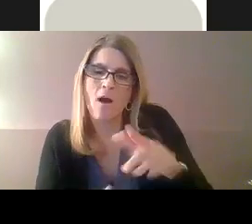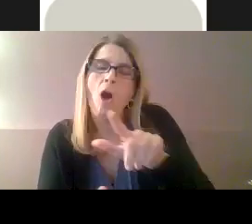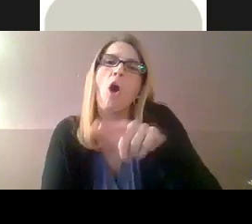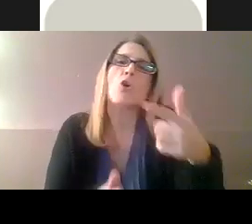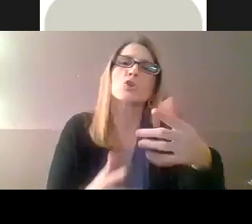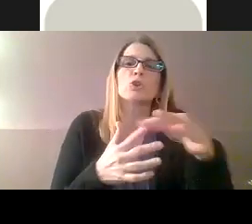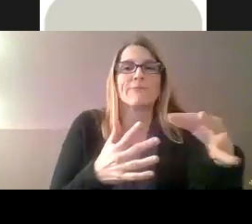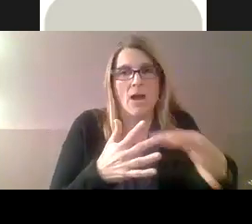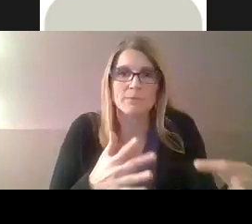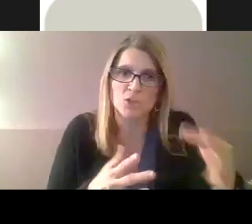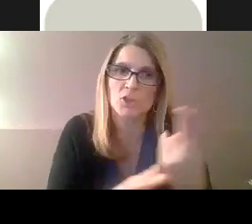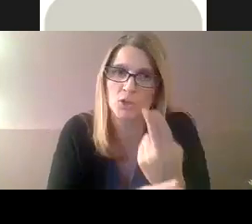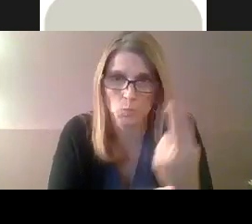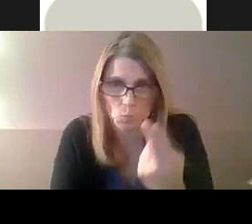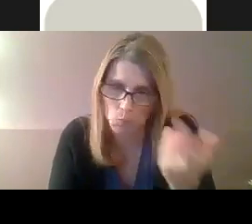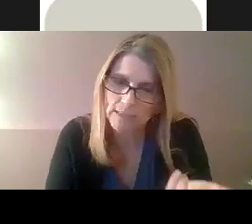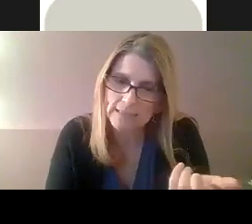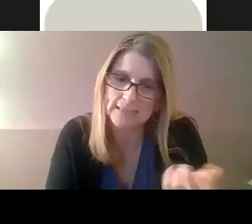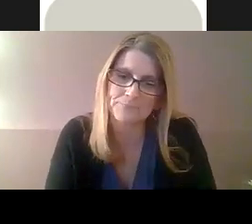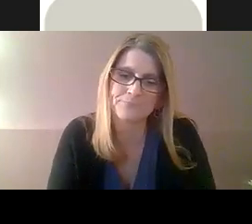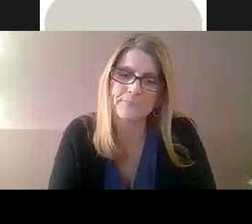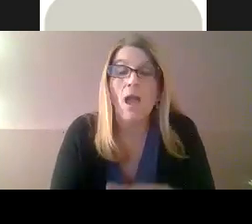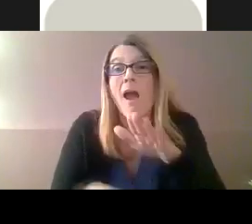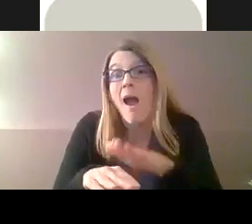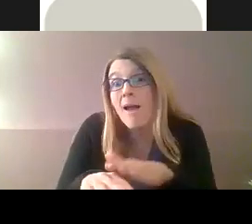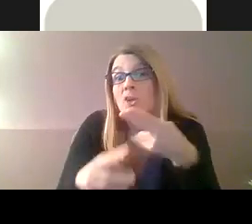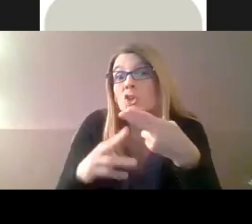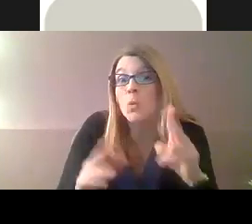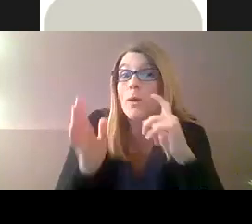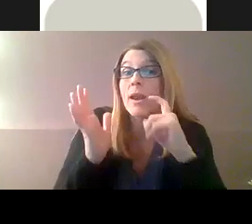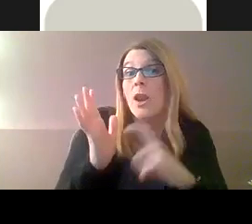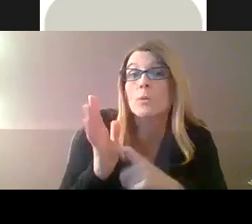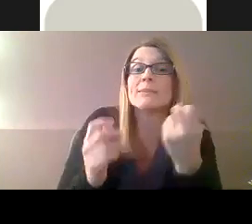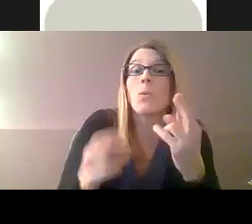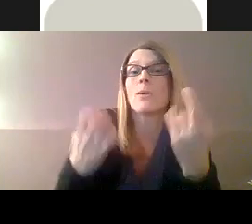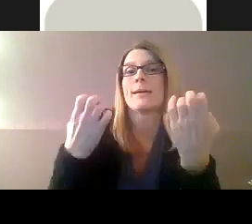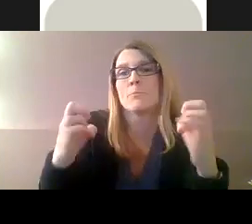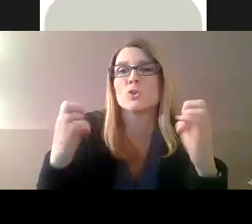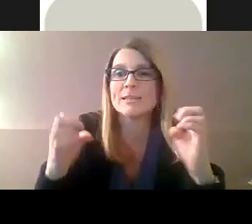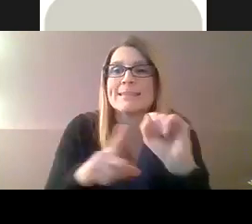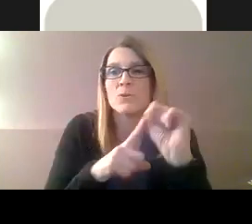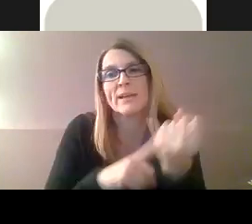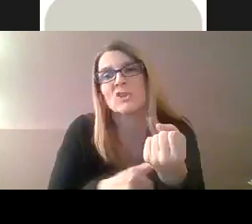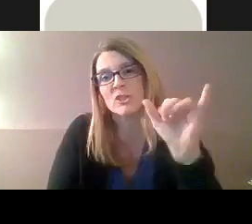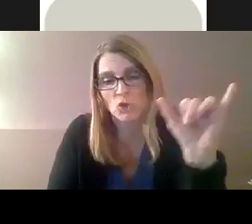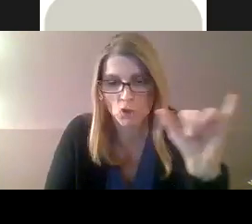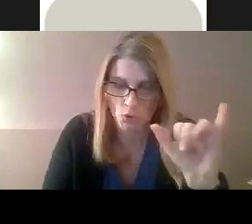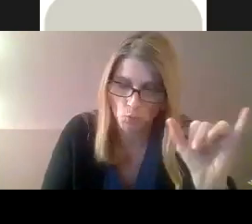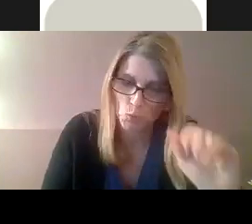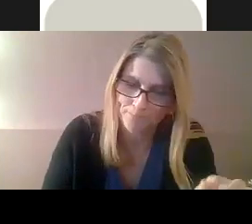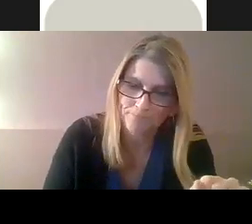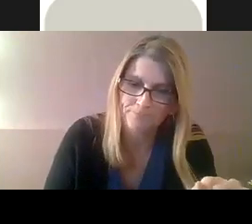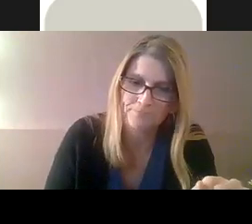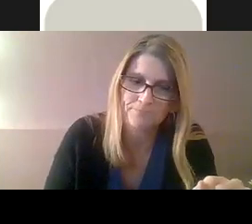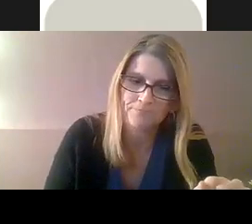available for on-site. And it's just another option of how to get an interpreter. And this is more of like a short